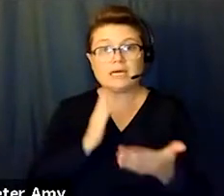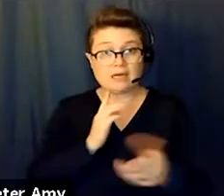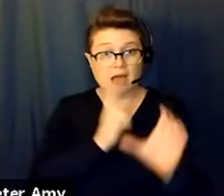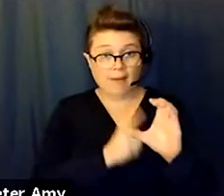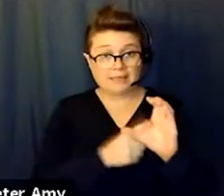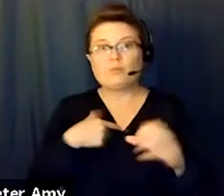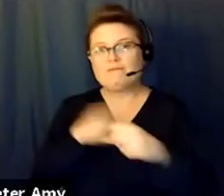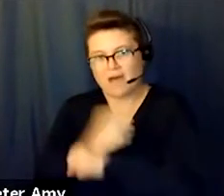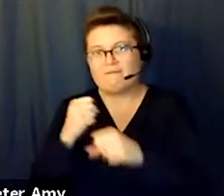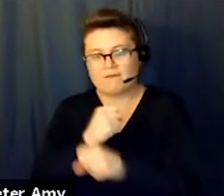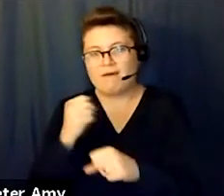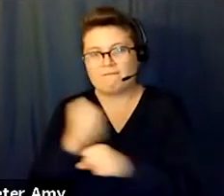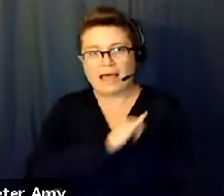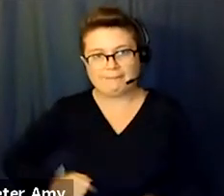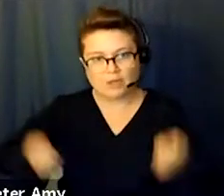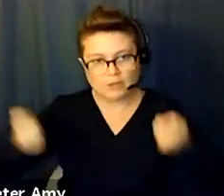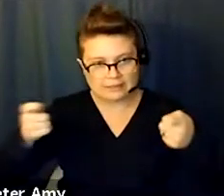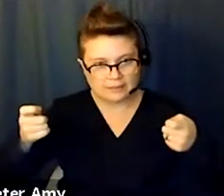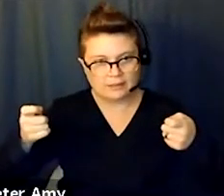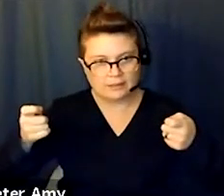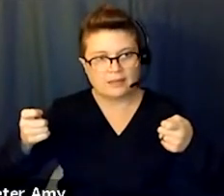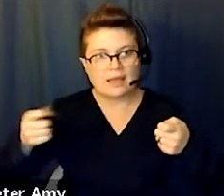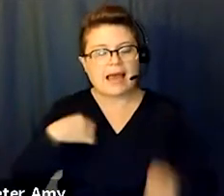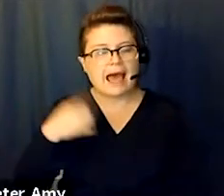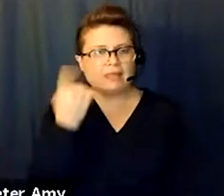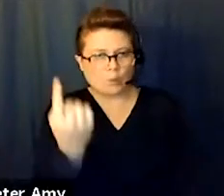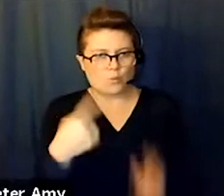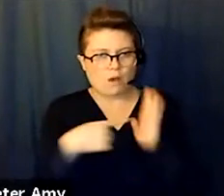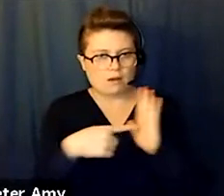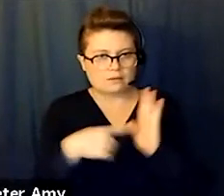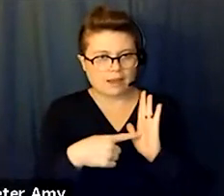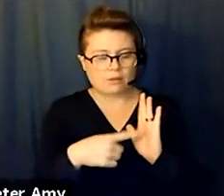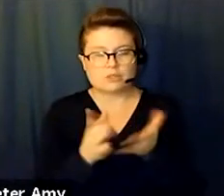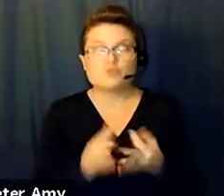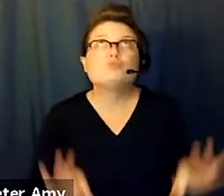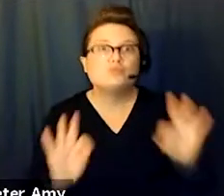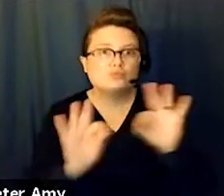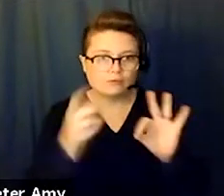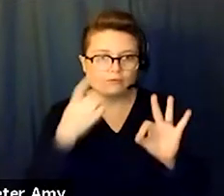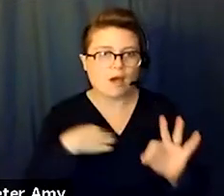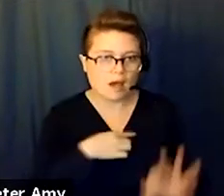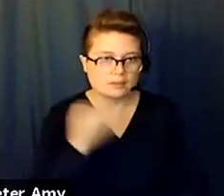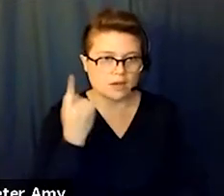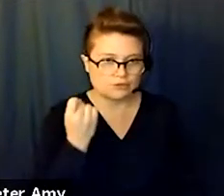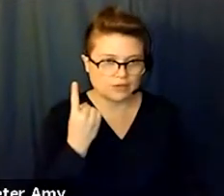imperialism. And I think one example that is crucial to understanding